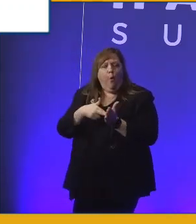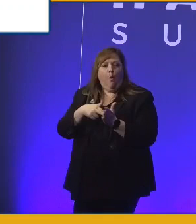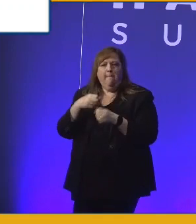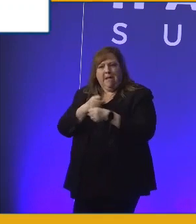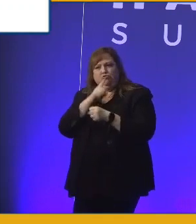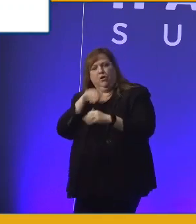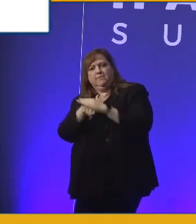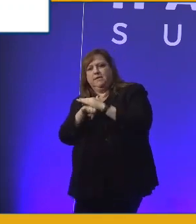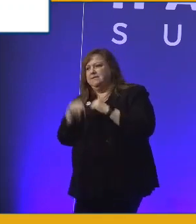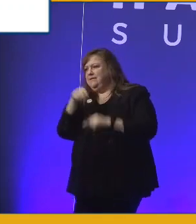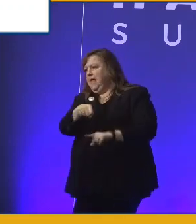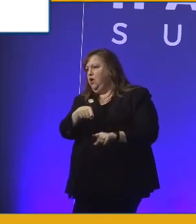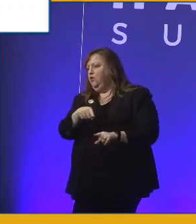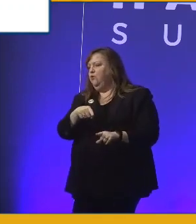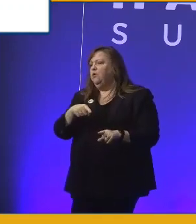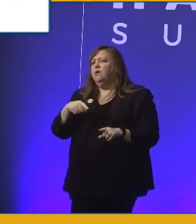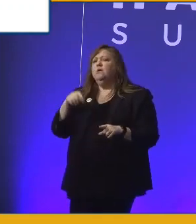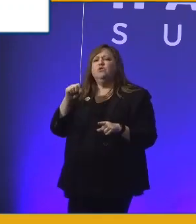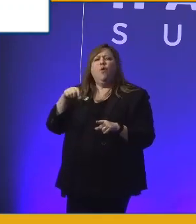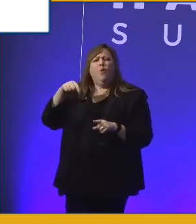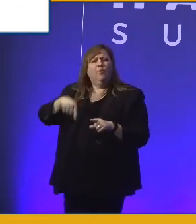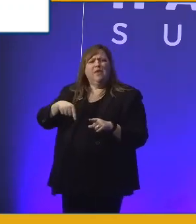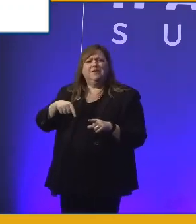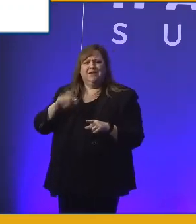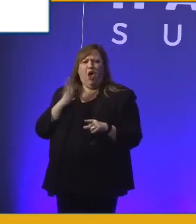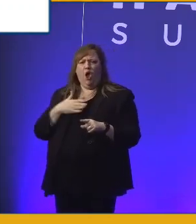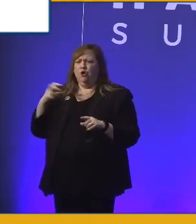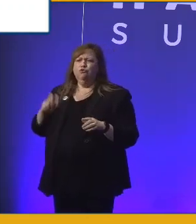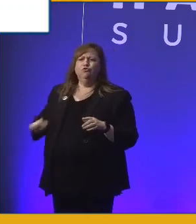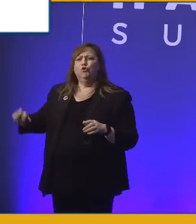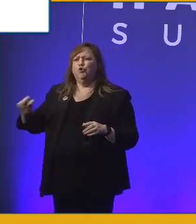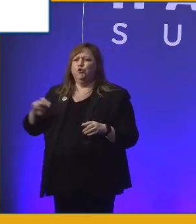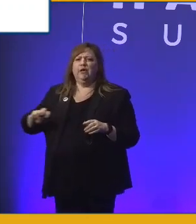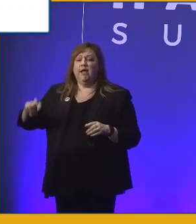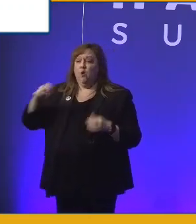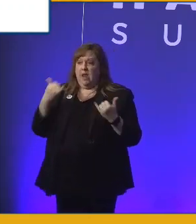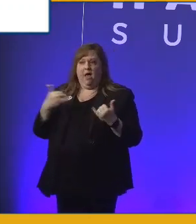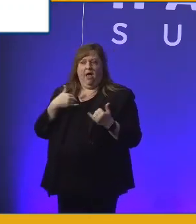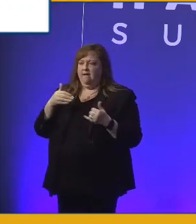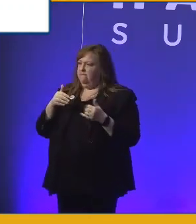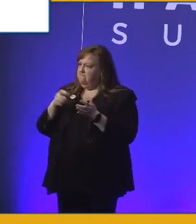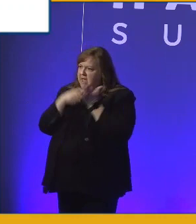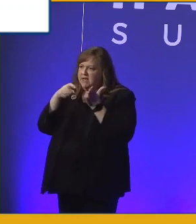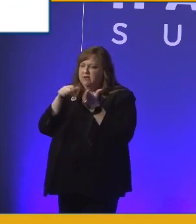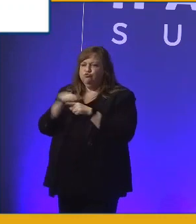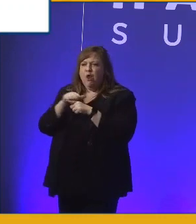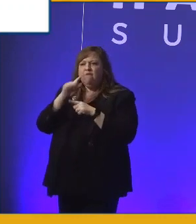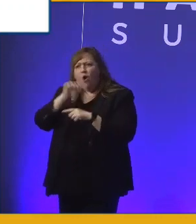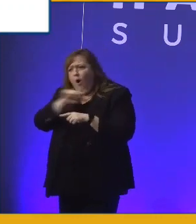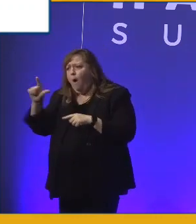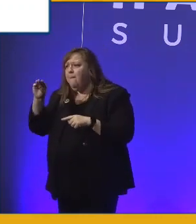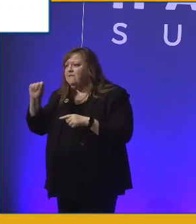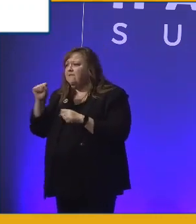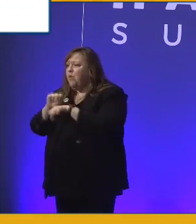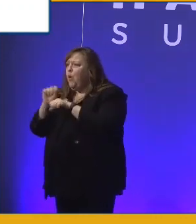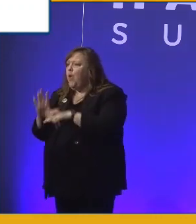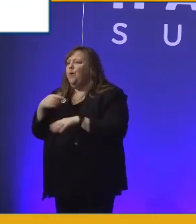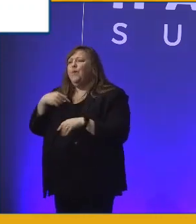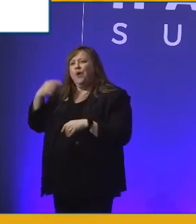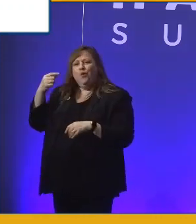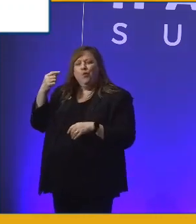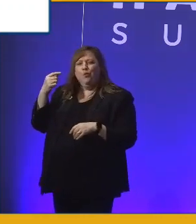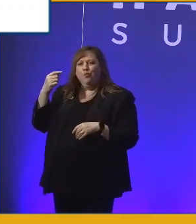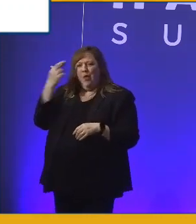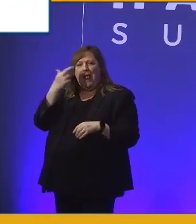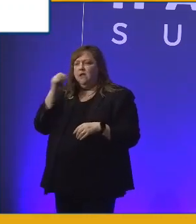And I think this is something we've been on a journey to within Microsoft where we now have mandated training for every Microsoft employee because we just recognize everybody needs to have level